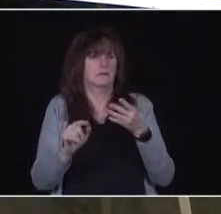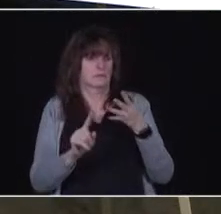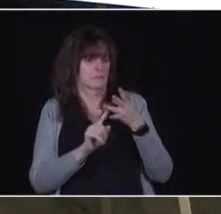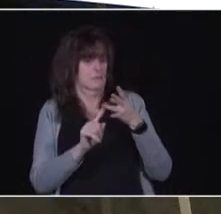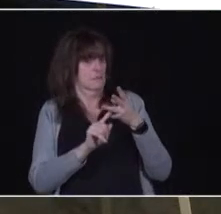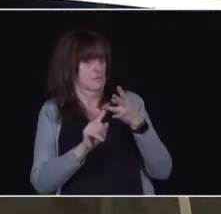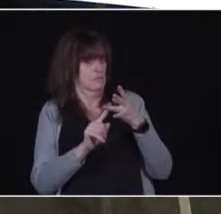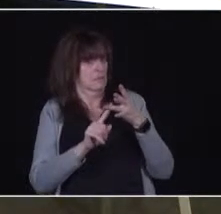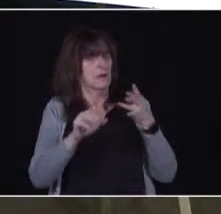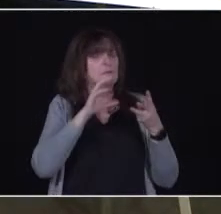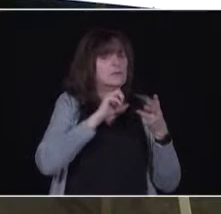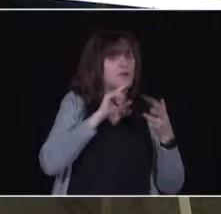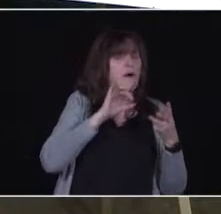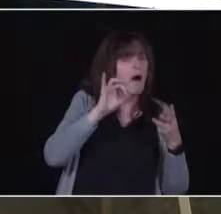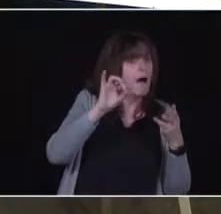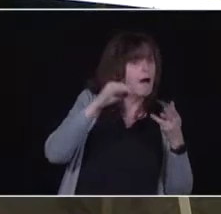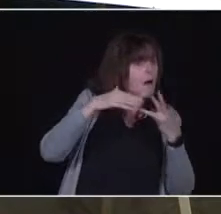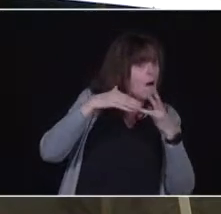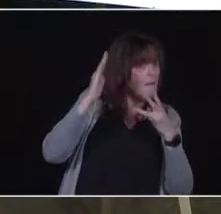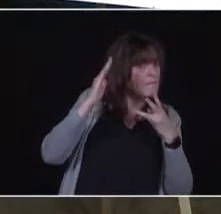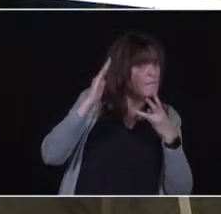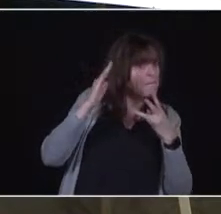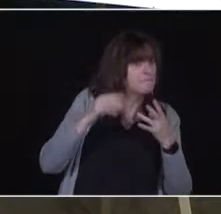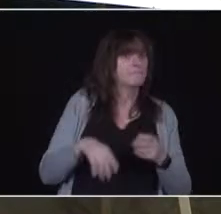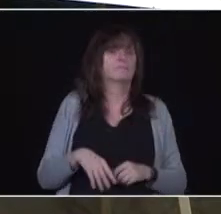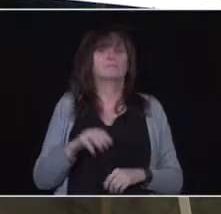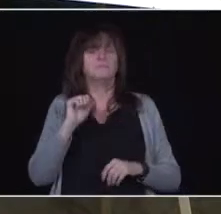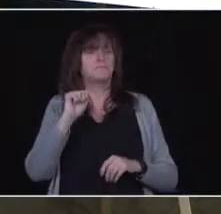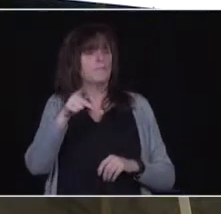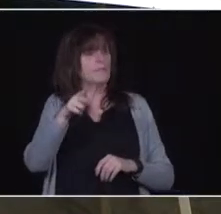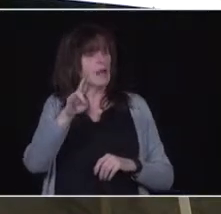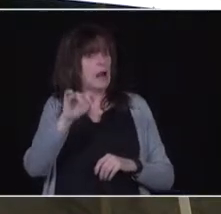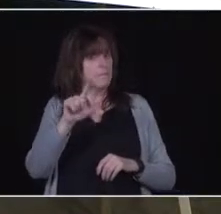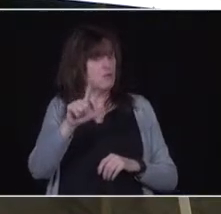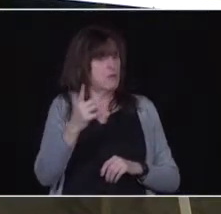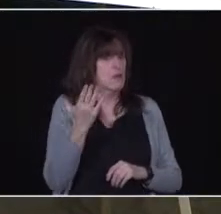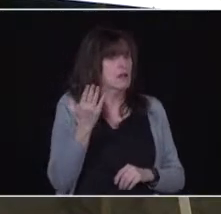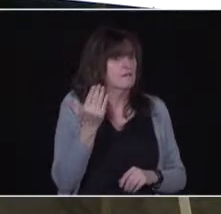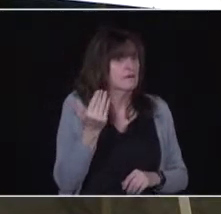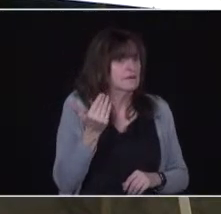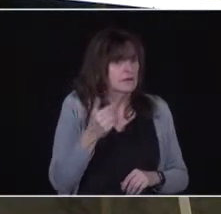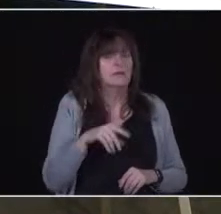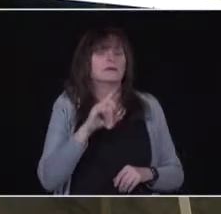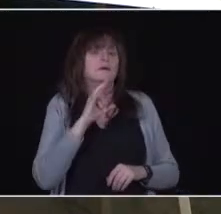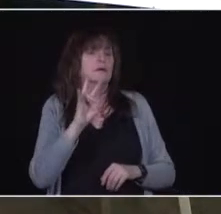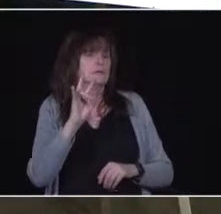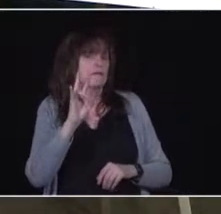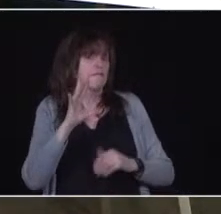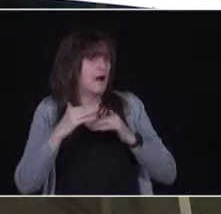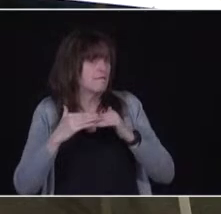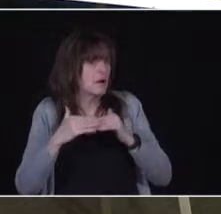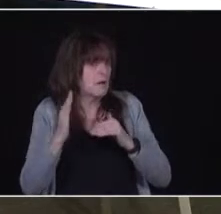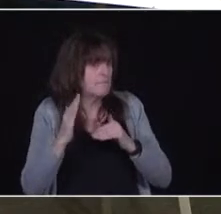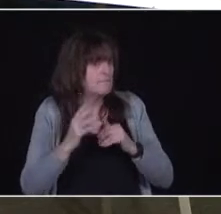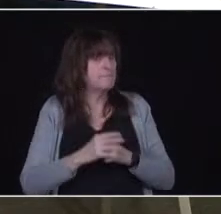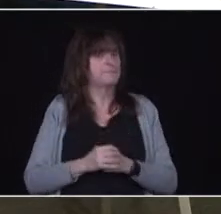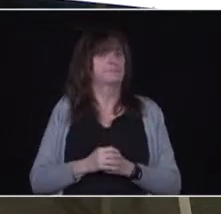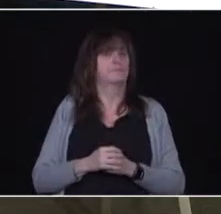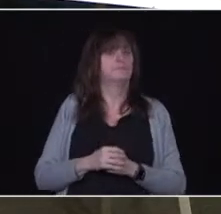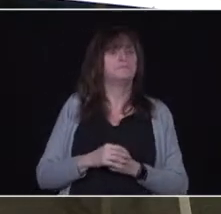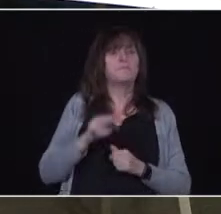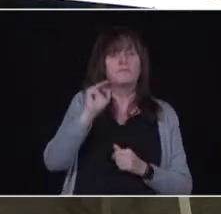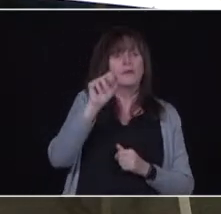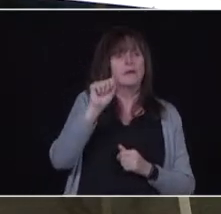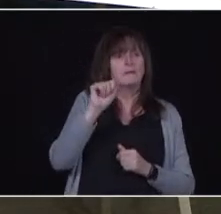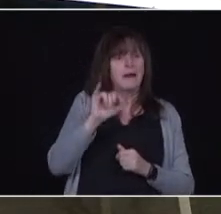Starting the 15th of April, it will be 75 years old and plus. Starting the 1st of May, it will be 70-year-olds and